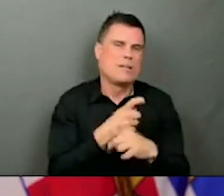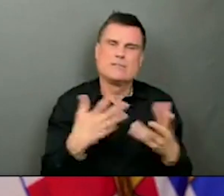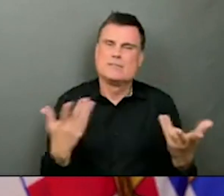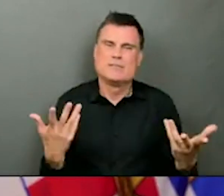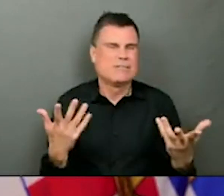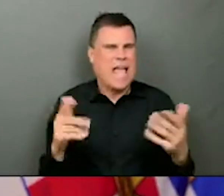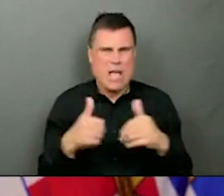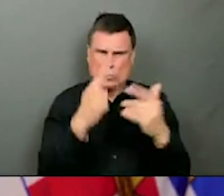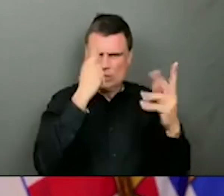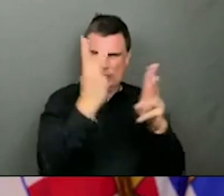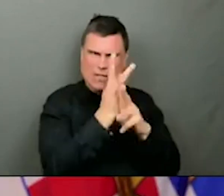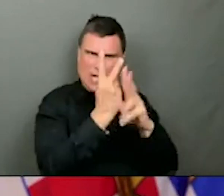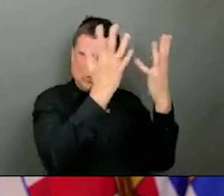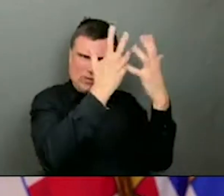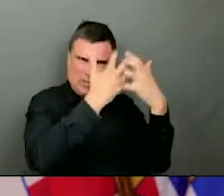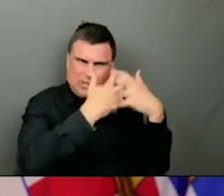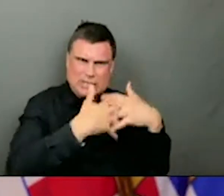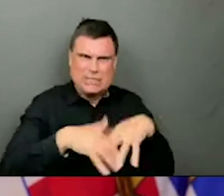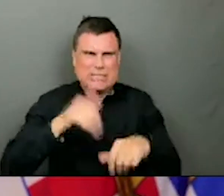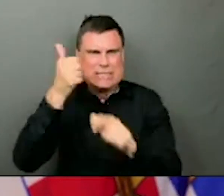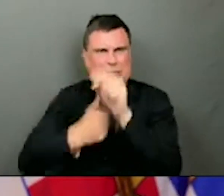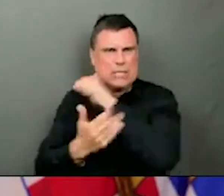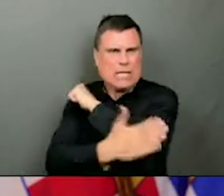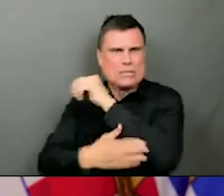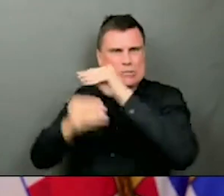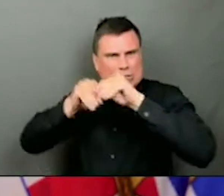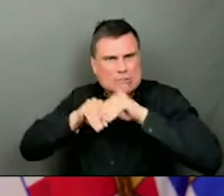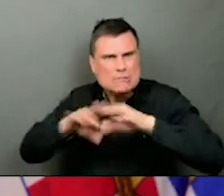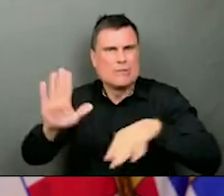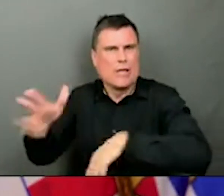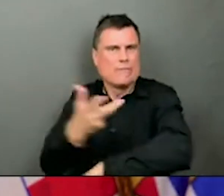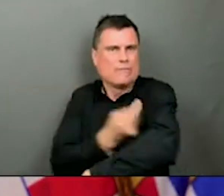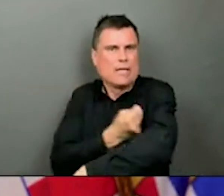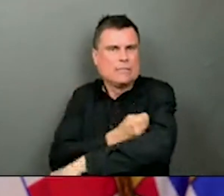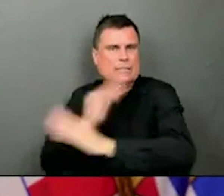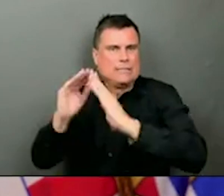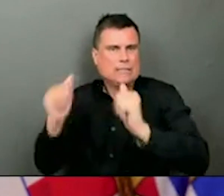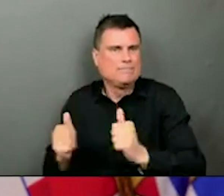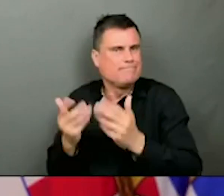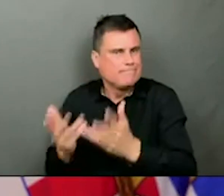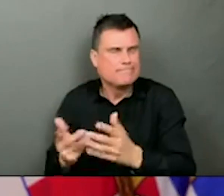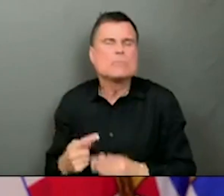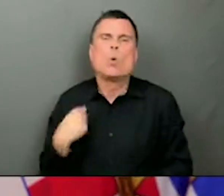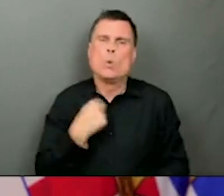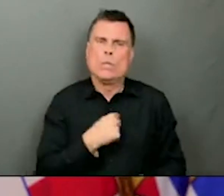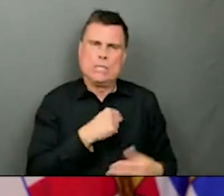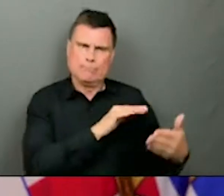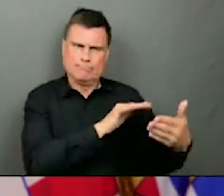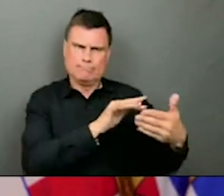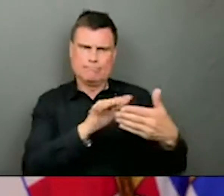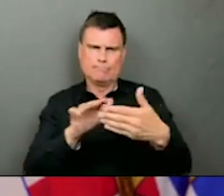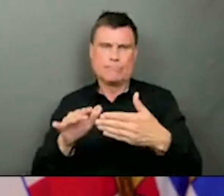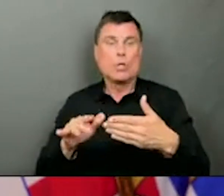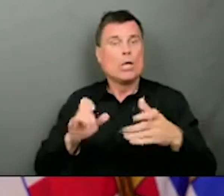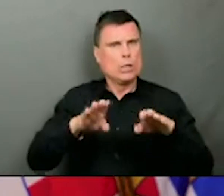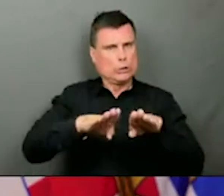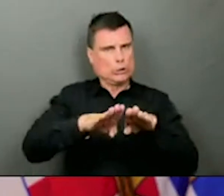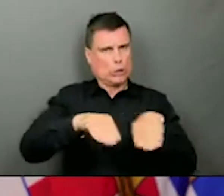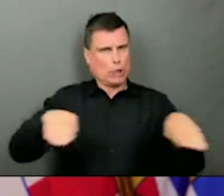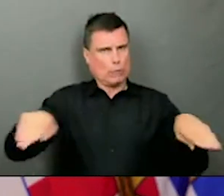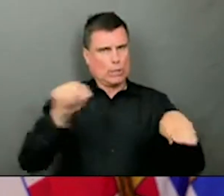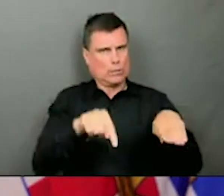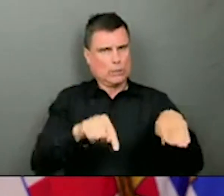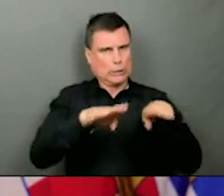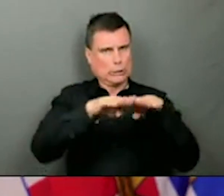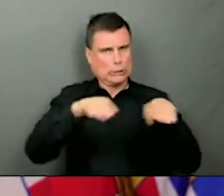looked at the impact of immunization in children. And there are many communities in our province